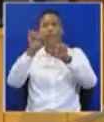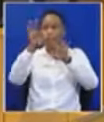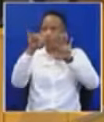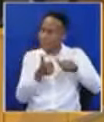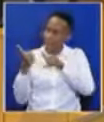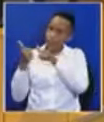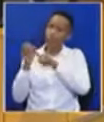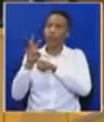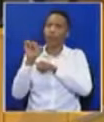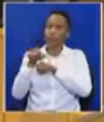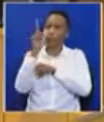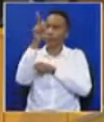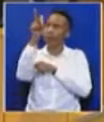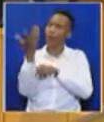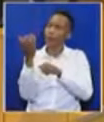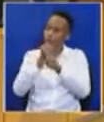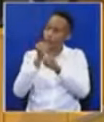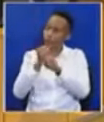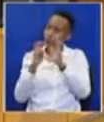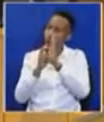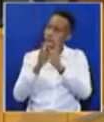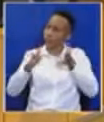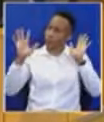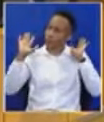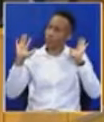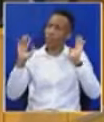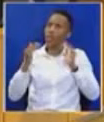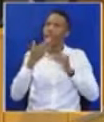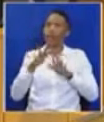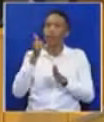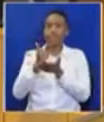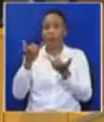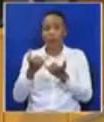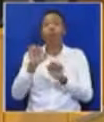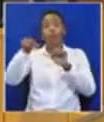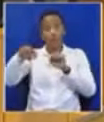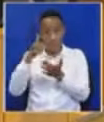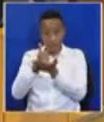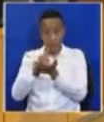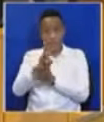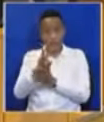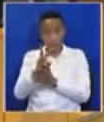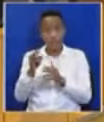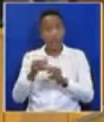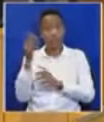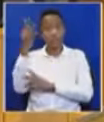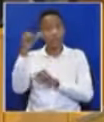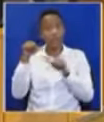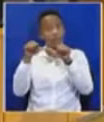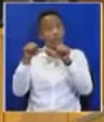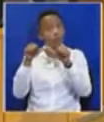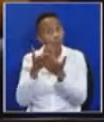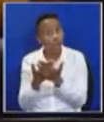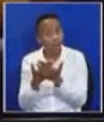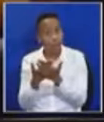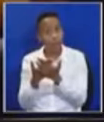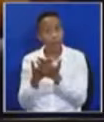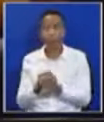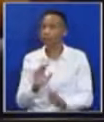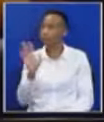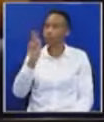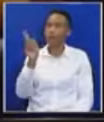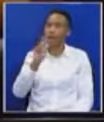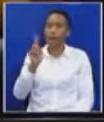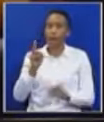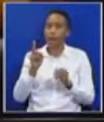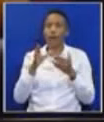with a ruling. Thank you. Will you take your seat now? We will take a seat. Can the speaker continue? No, honorable member. I expect the